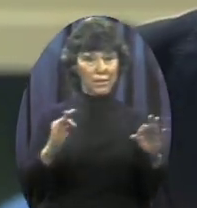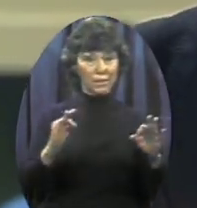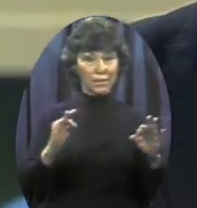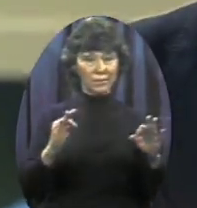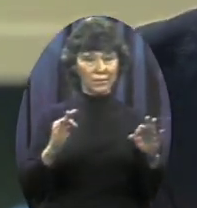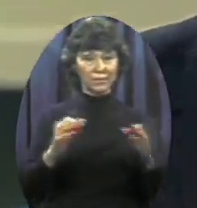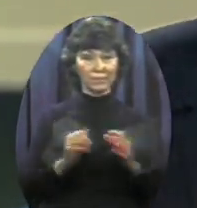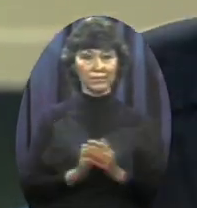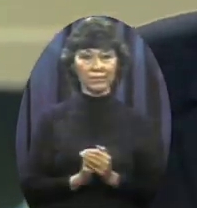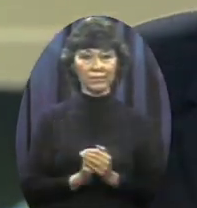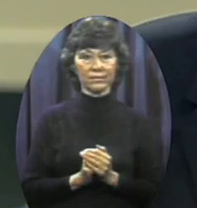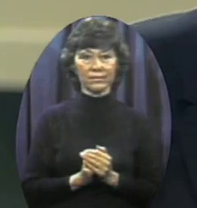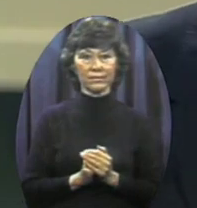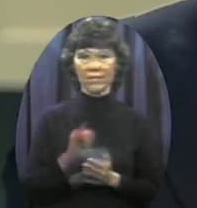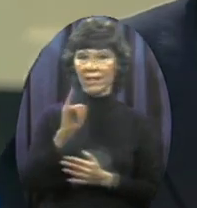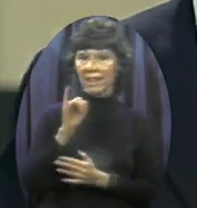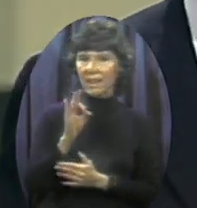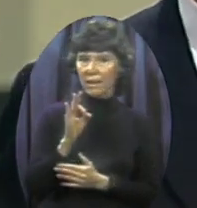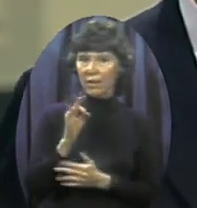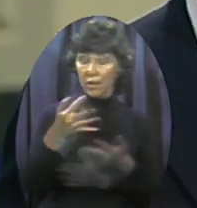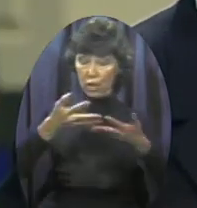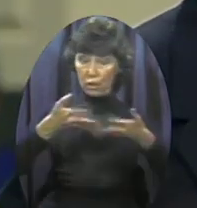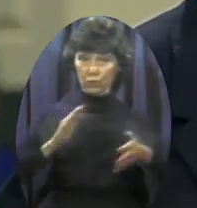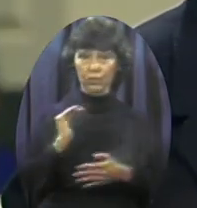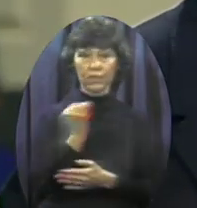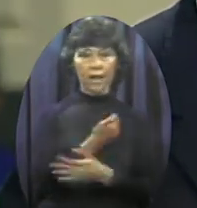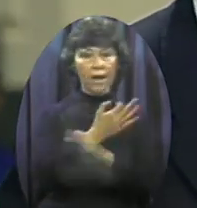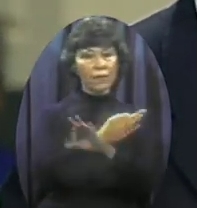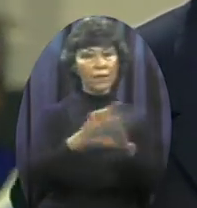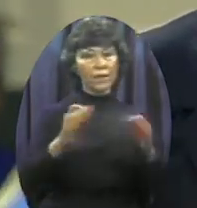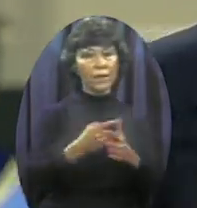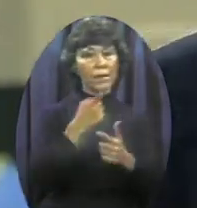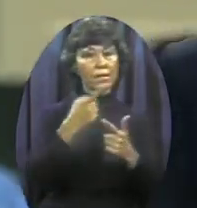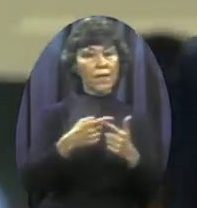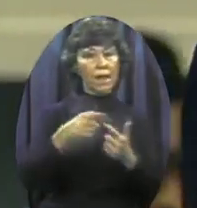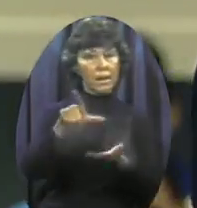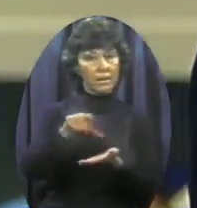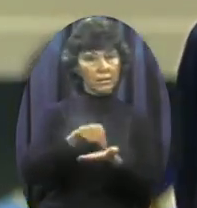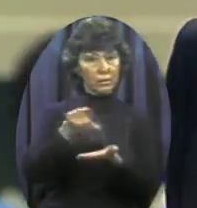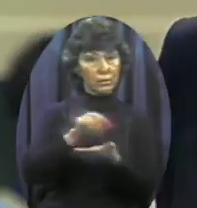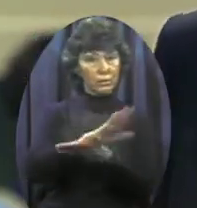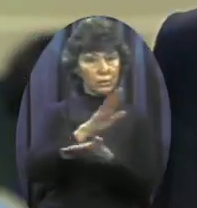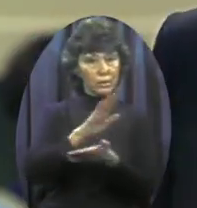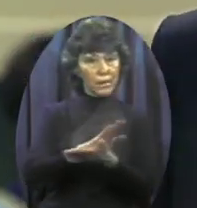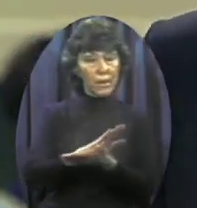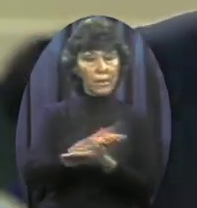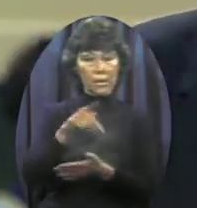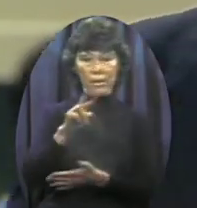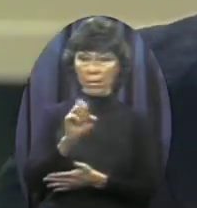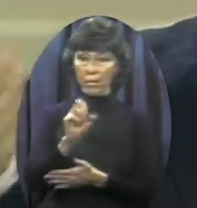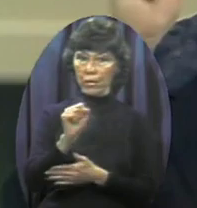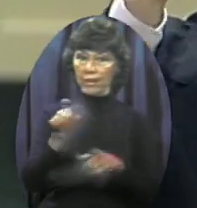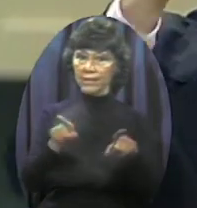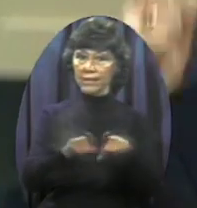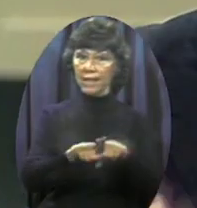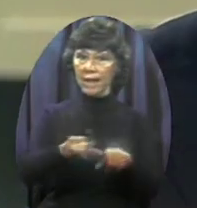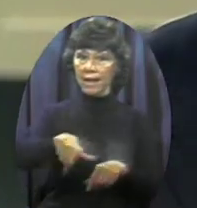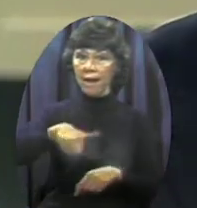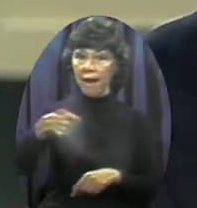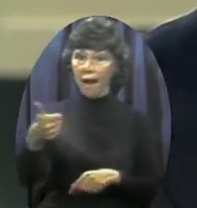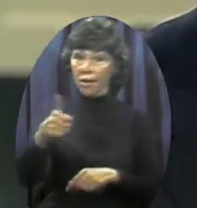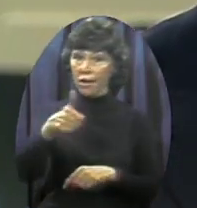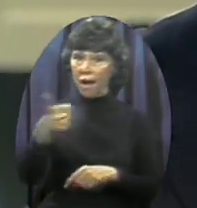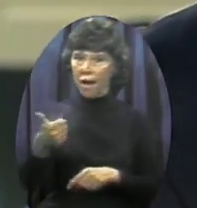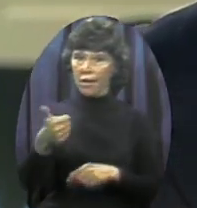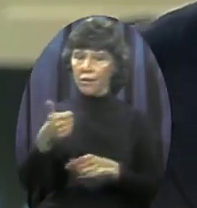If we lose our freedoms The press, the media Like in Russia, China, Eastern Europe Ceases to be